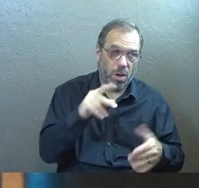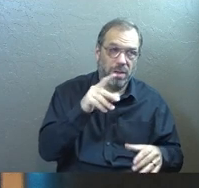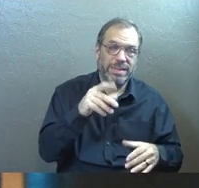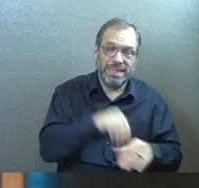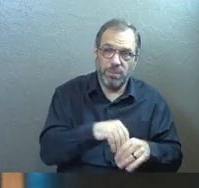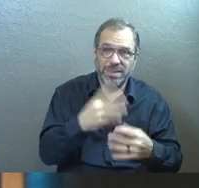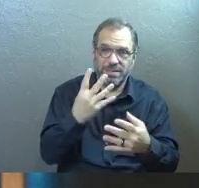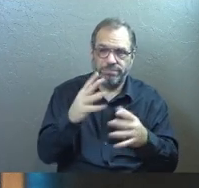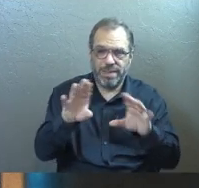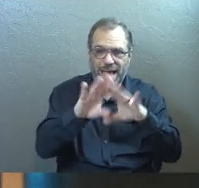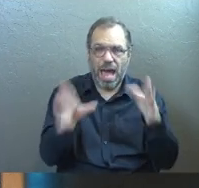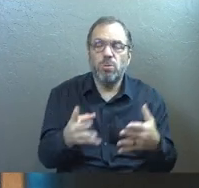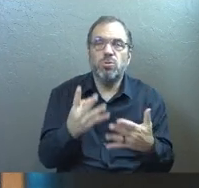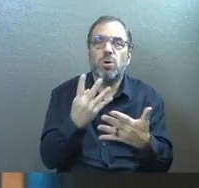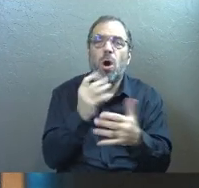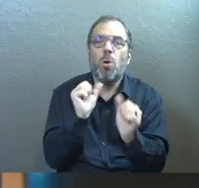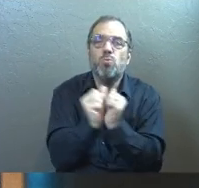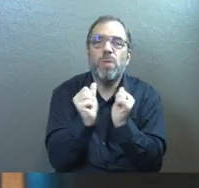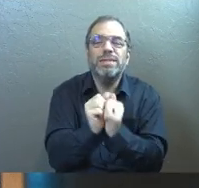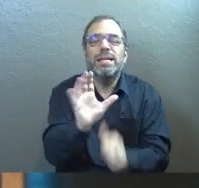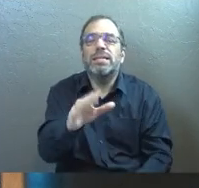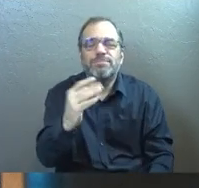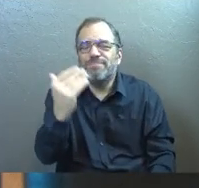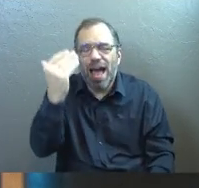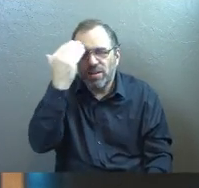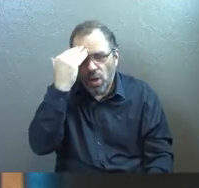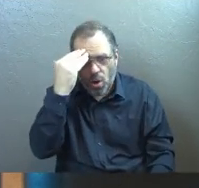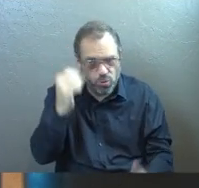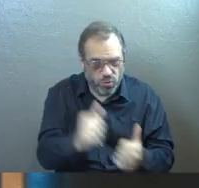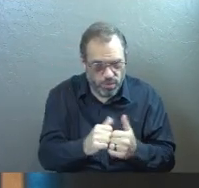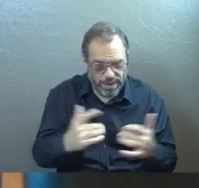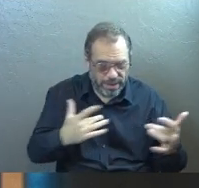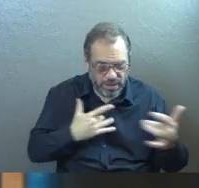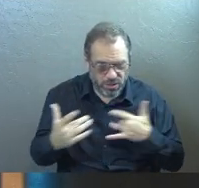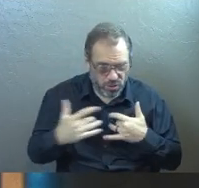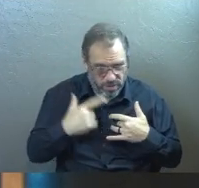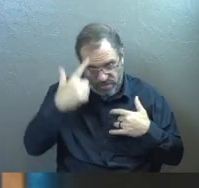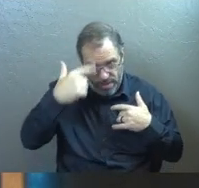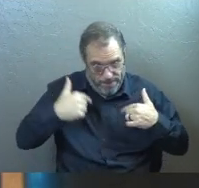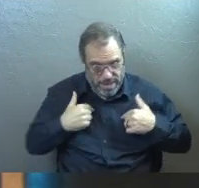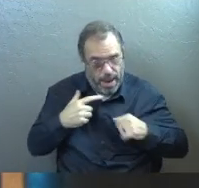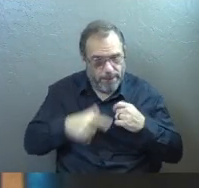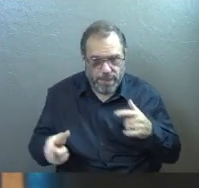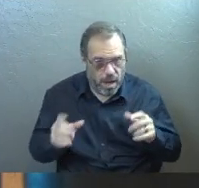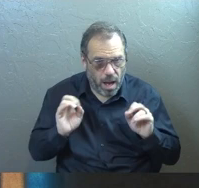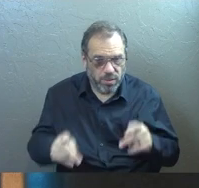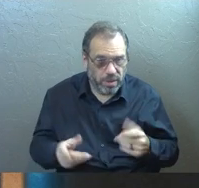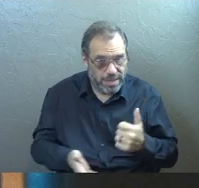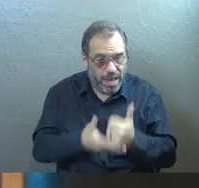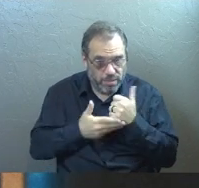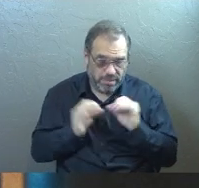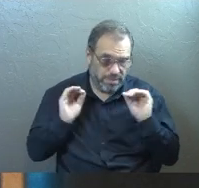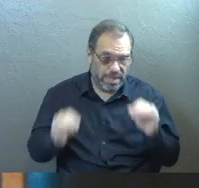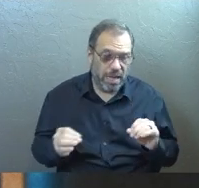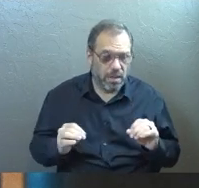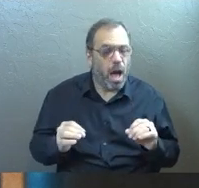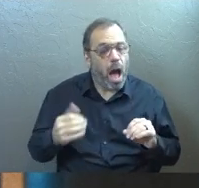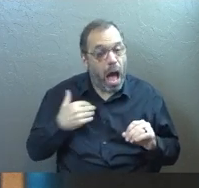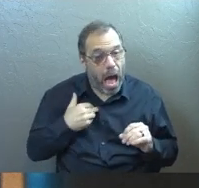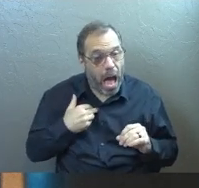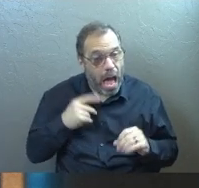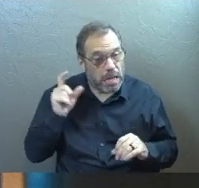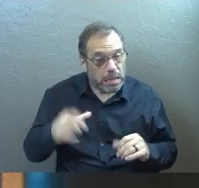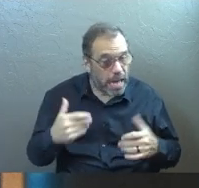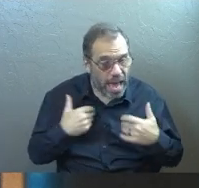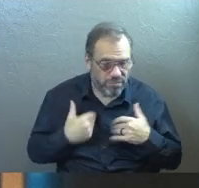house arrest. He says, I know you always have been concerned for me, but you didn't have the chance to help me. Not that I was